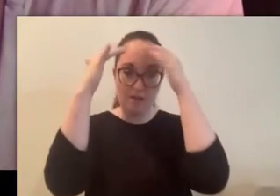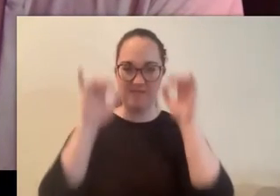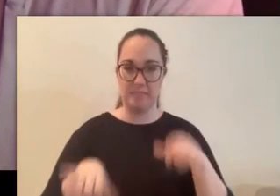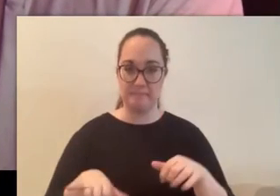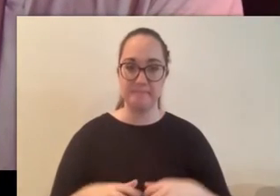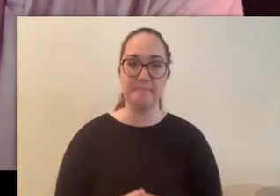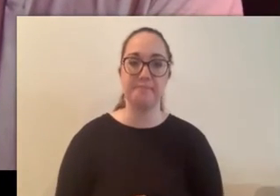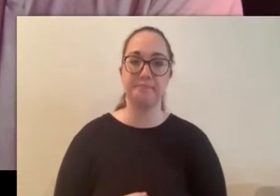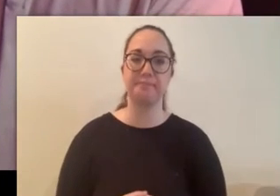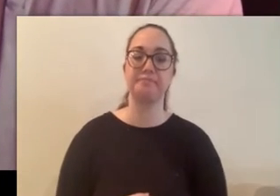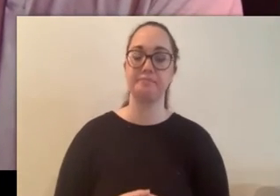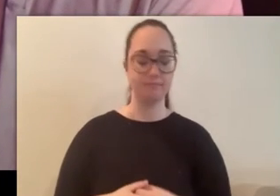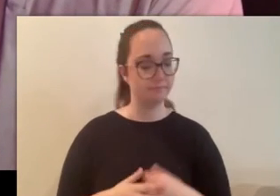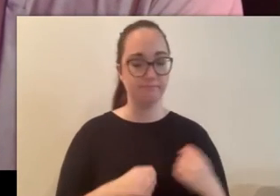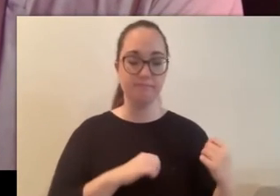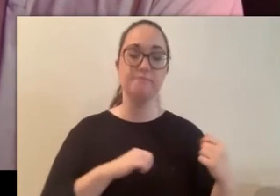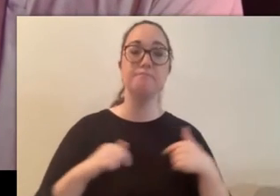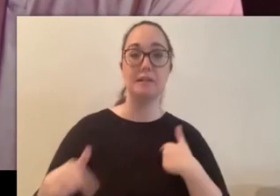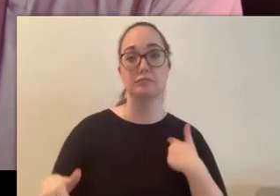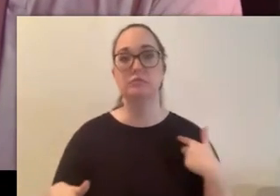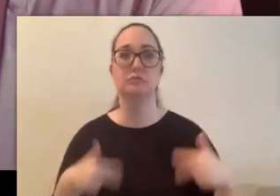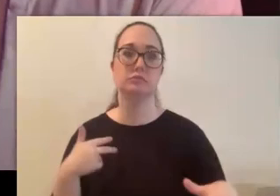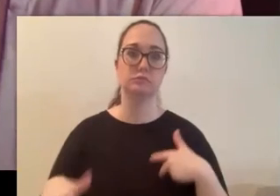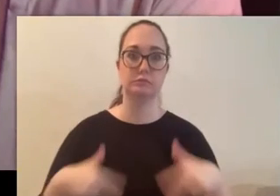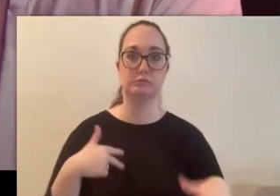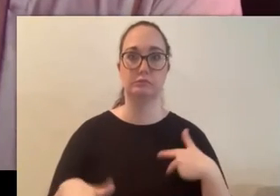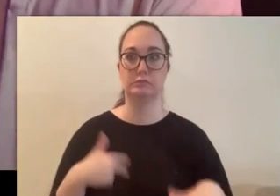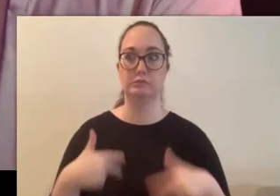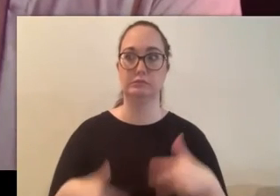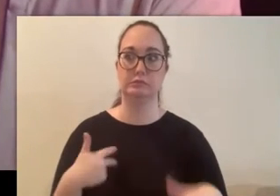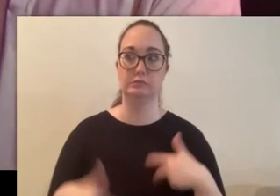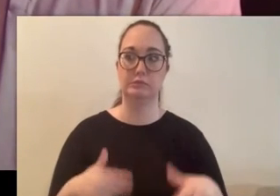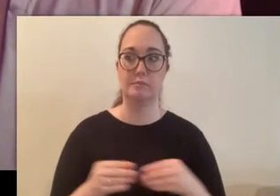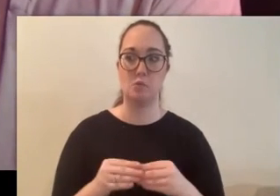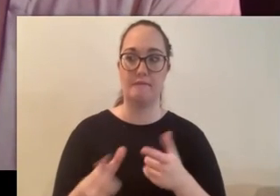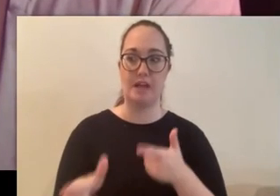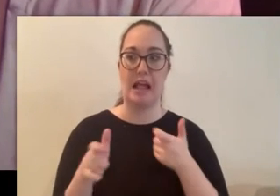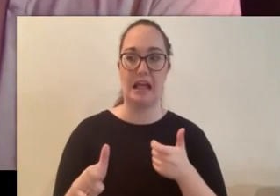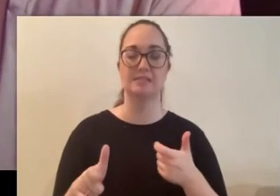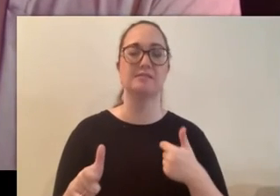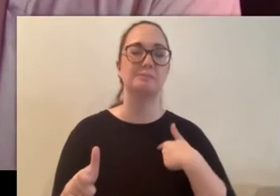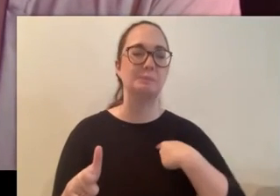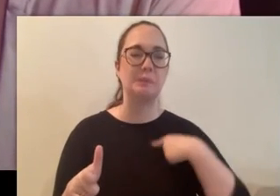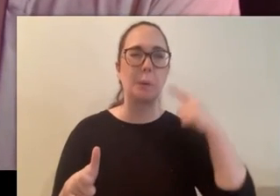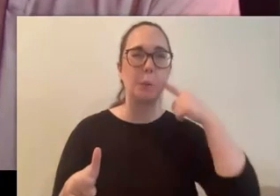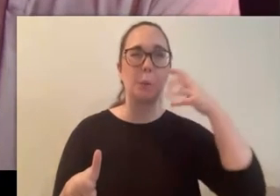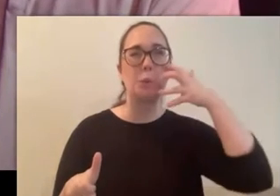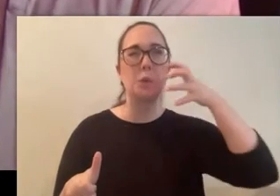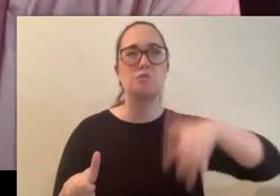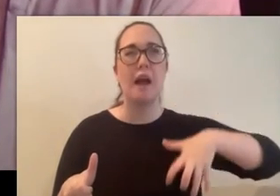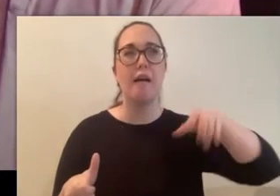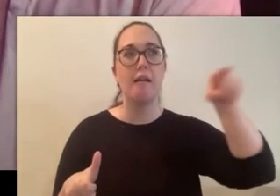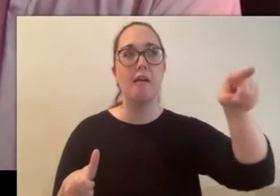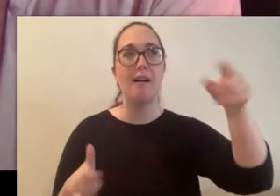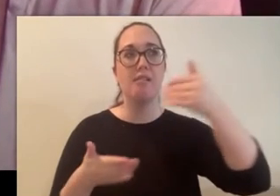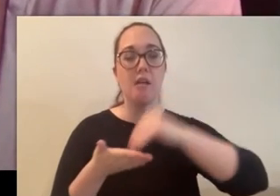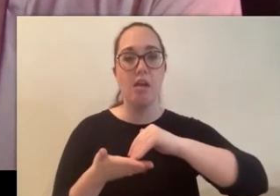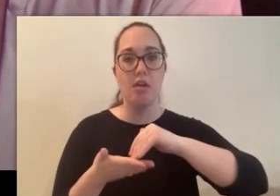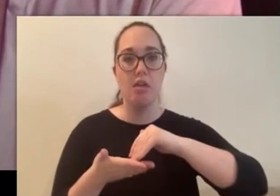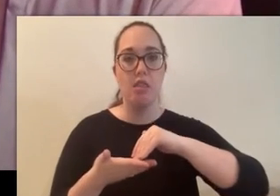walking pace a little and a minute or so later only a couple meters away from where i heard the crying it started up again